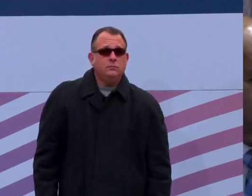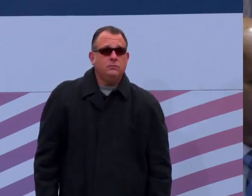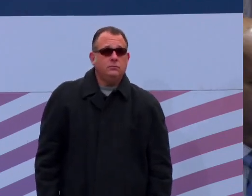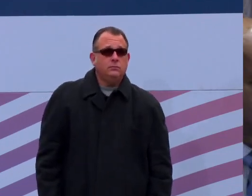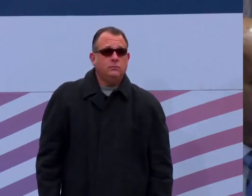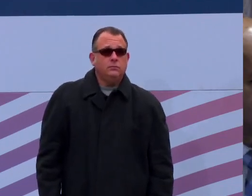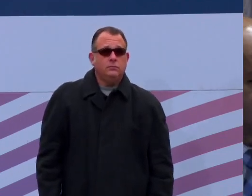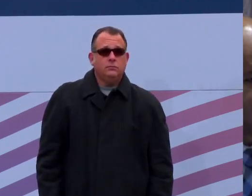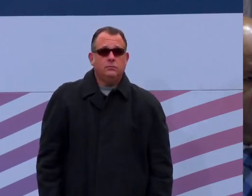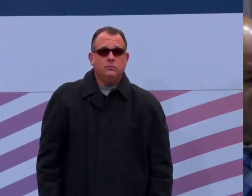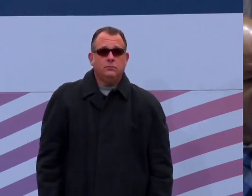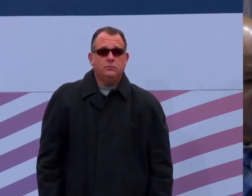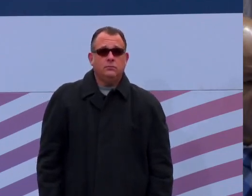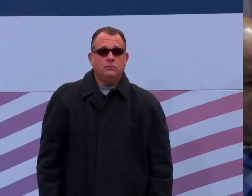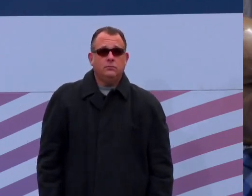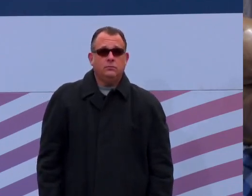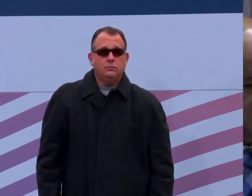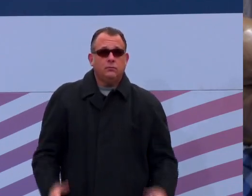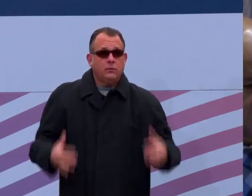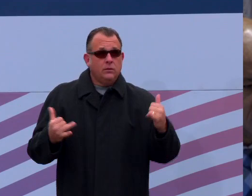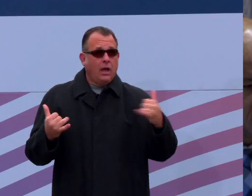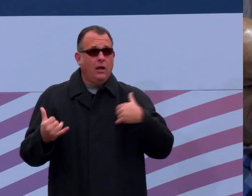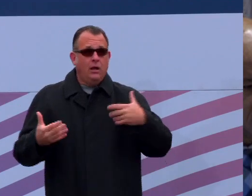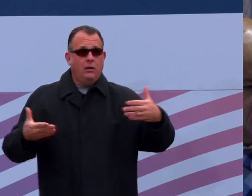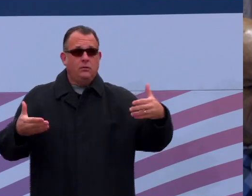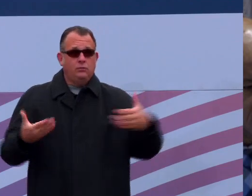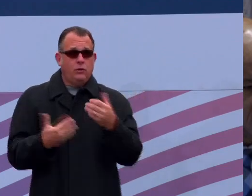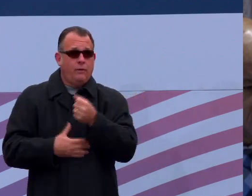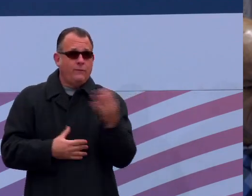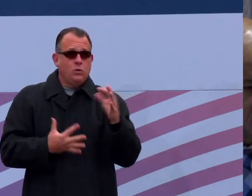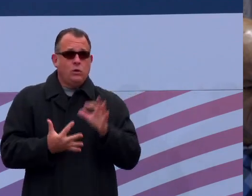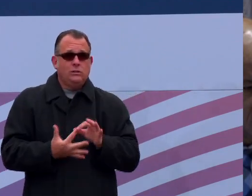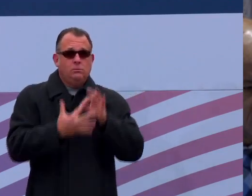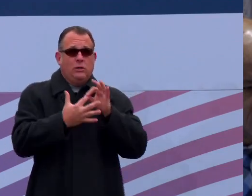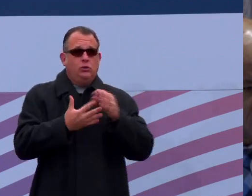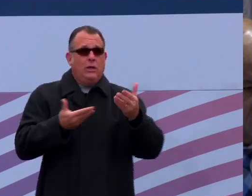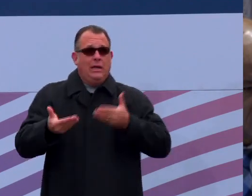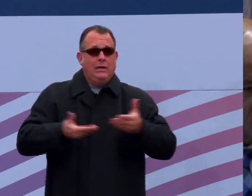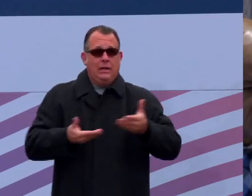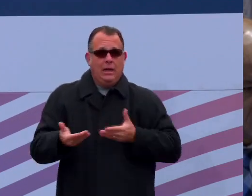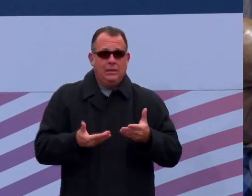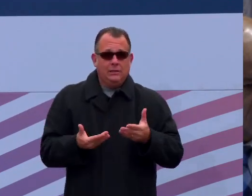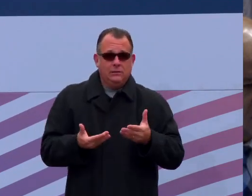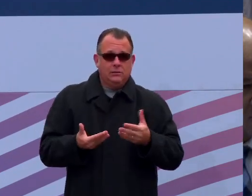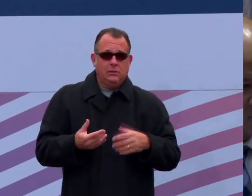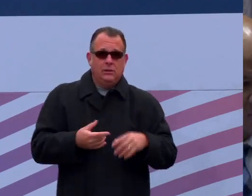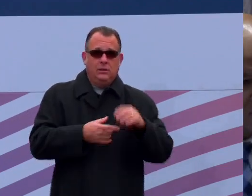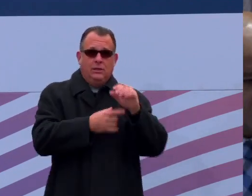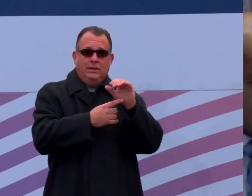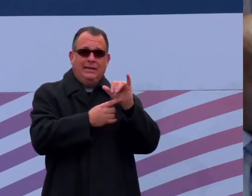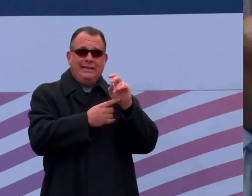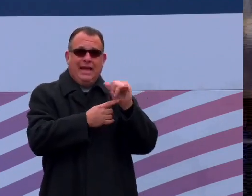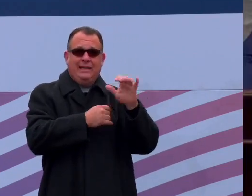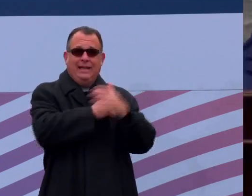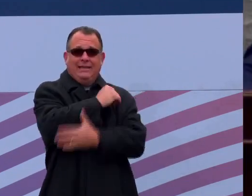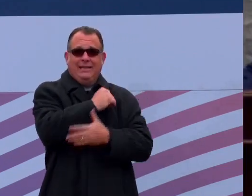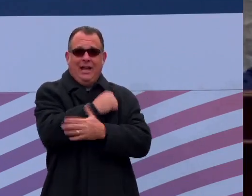For the introduction of some special guests, the chair recognizes the gentleman from Indiana County, Senator Pittman.